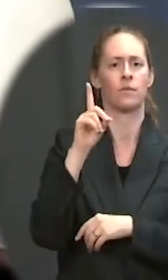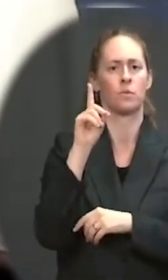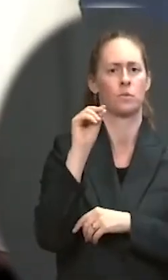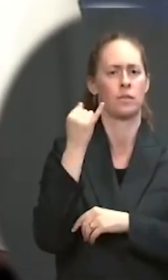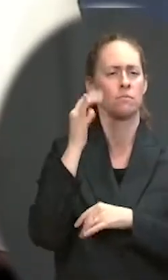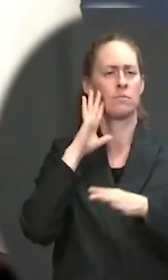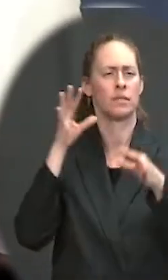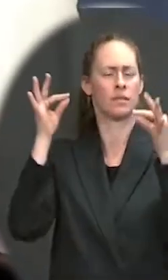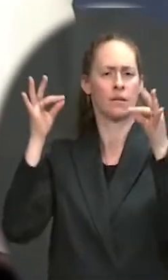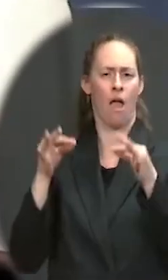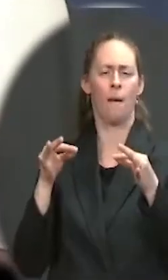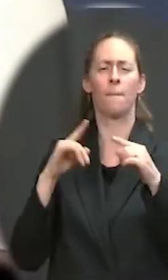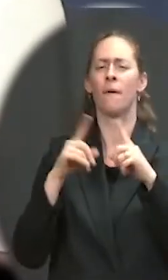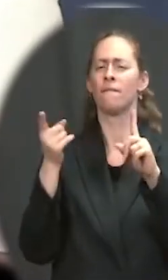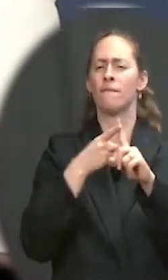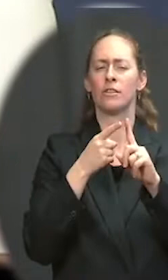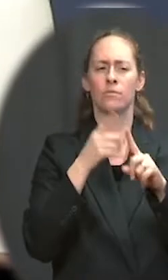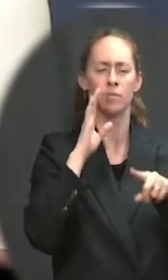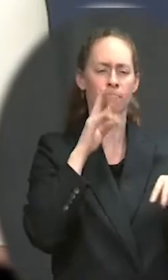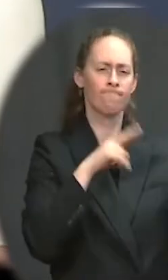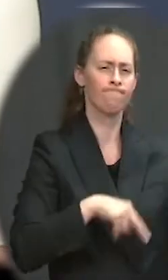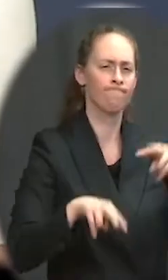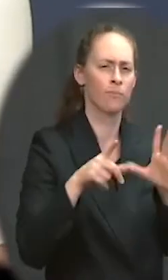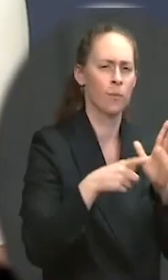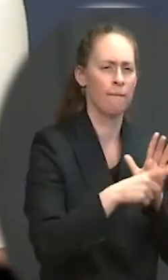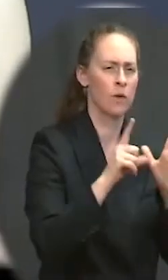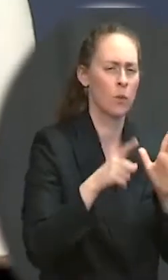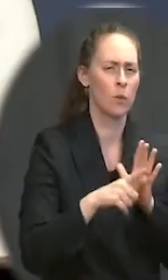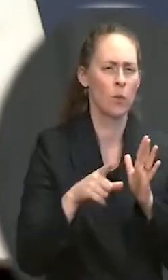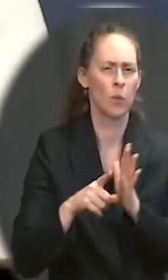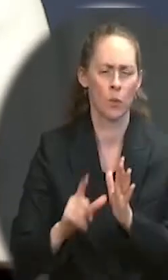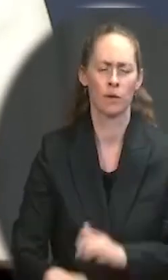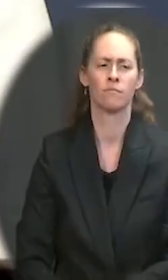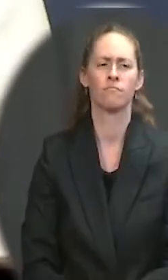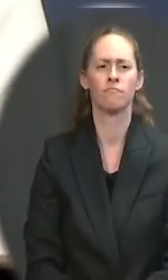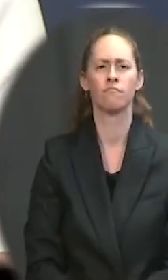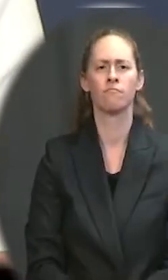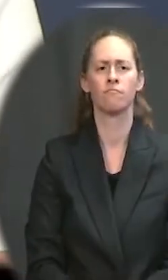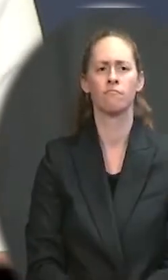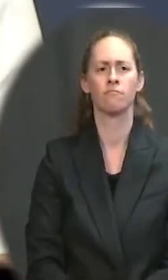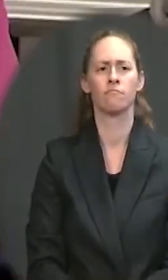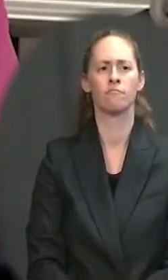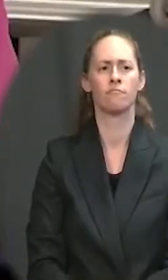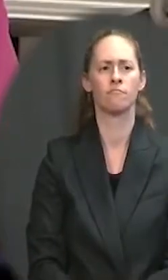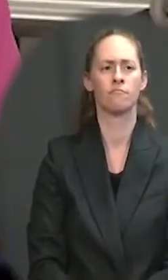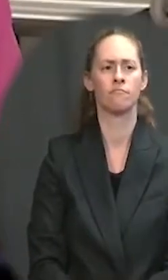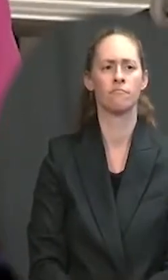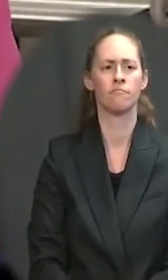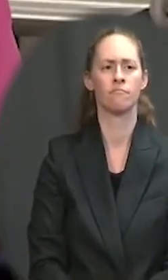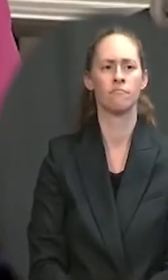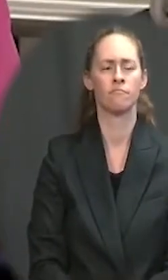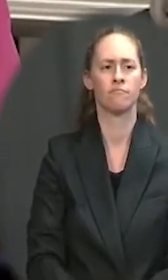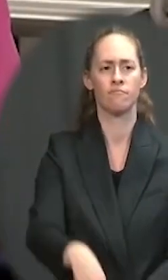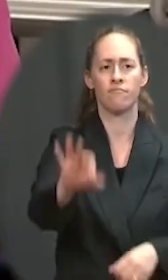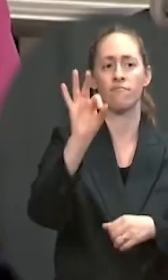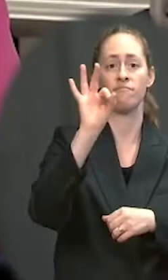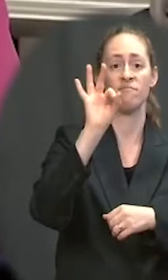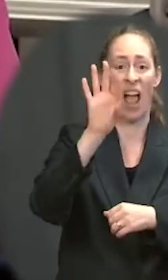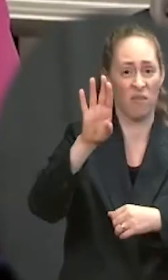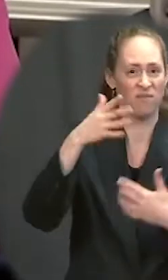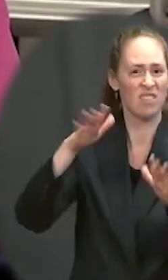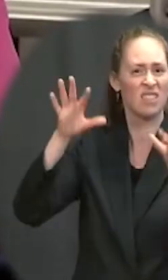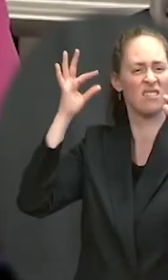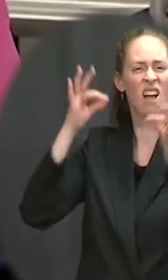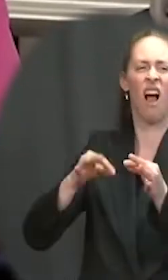Kristi. Thanks, Jen. Facebook has decided to keep former President Trump off of its platform for now. Senator Ted Cruz